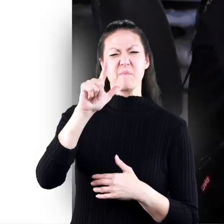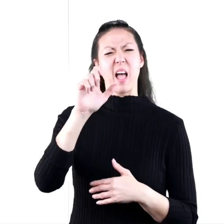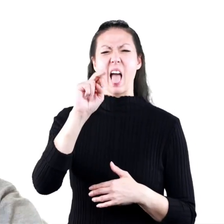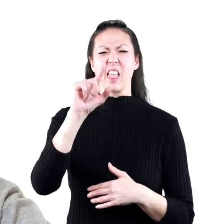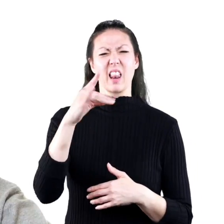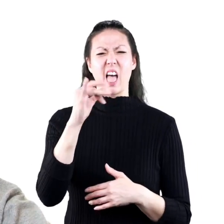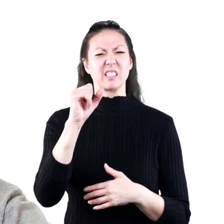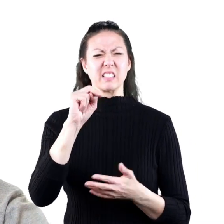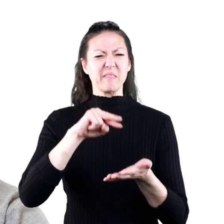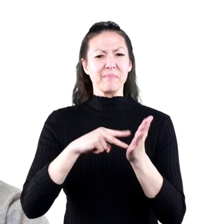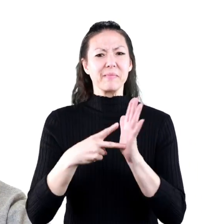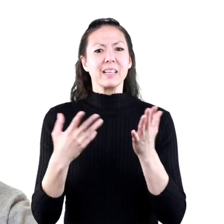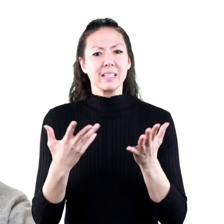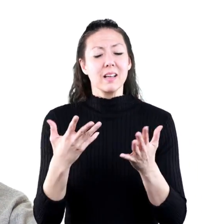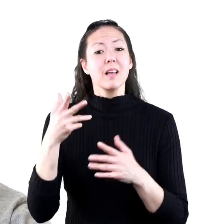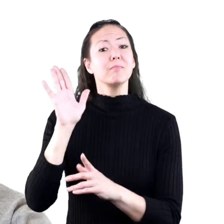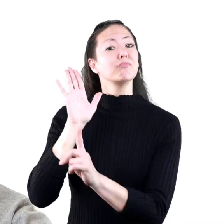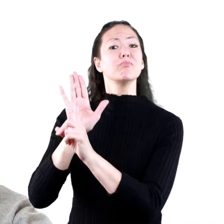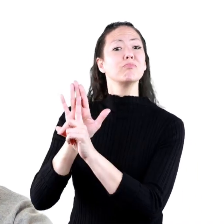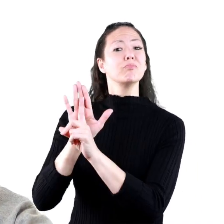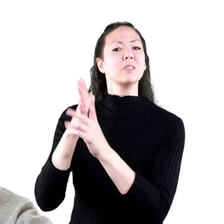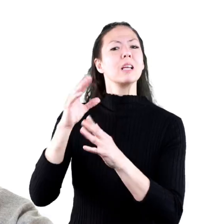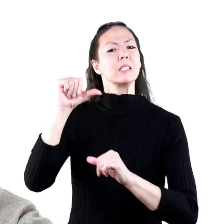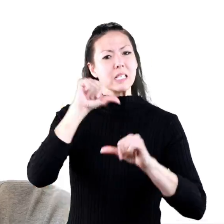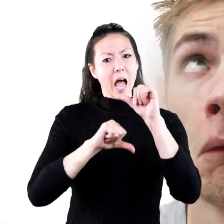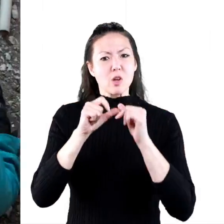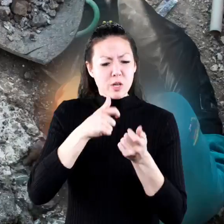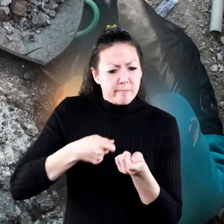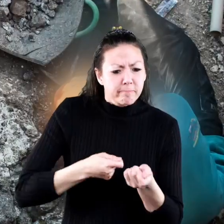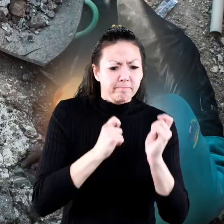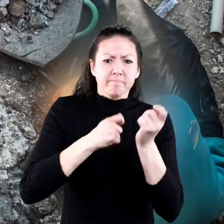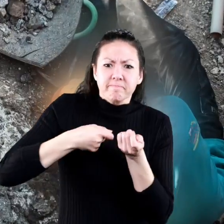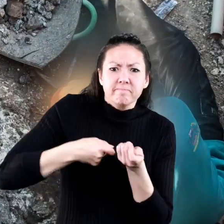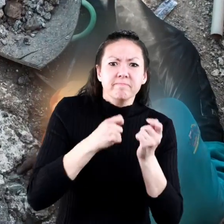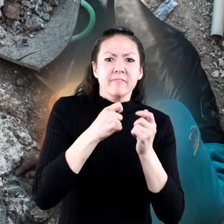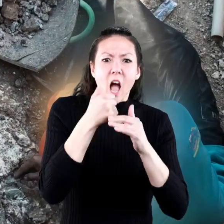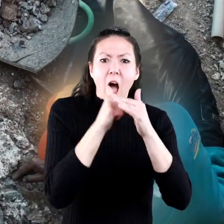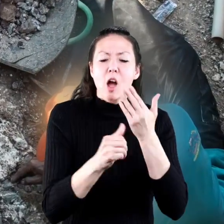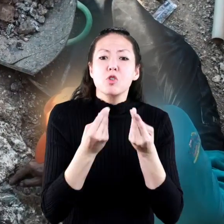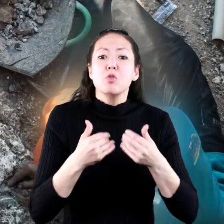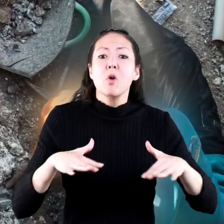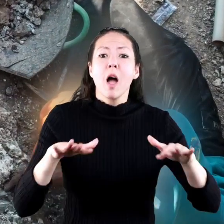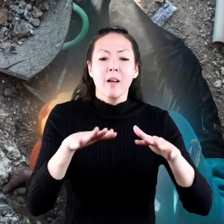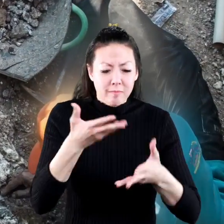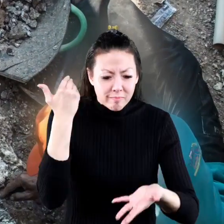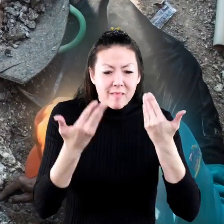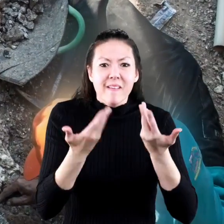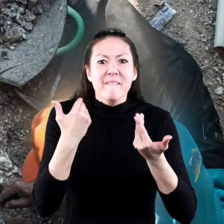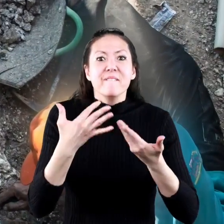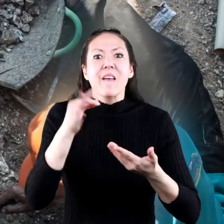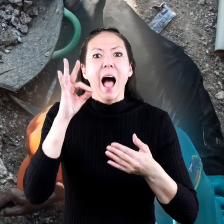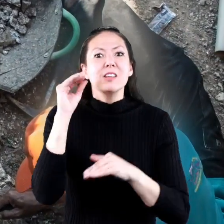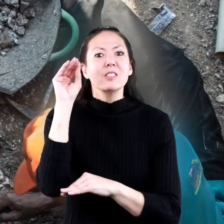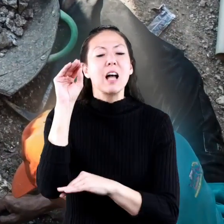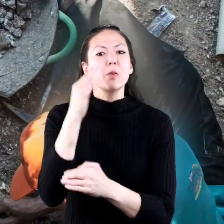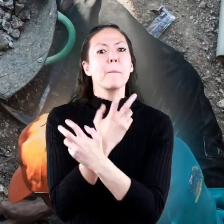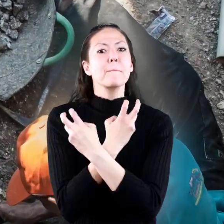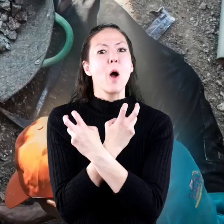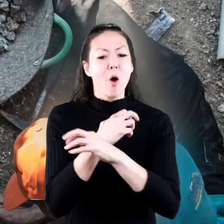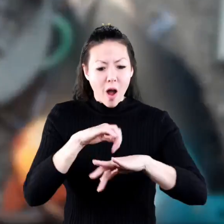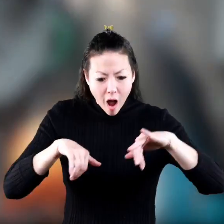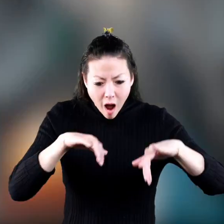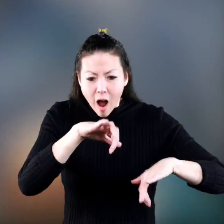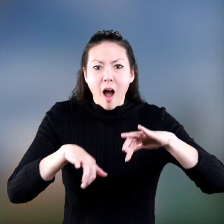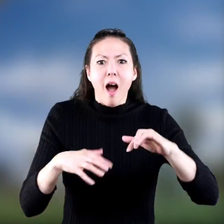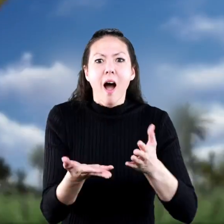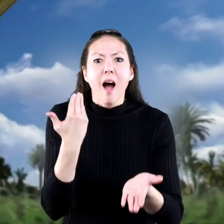what's the paleontologist paleontologists are scientists who dig up and study dinosaur bones called